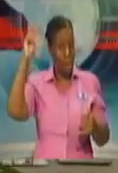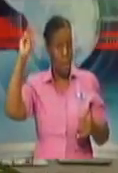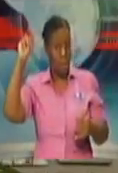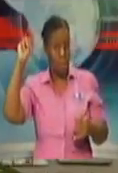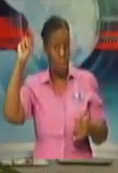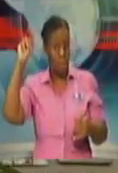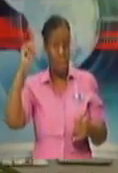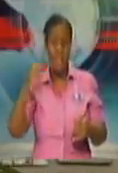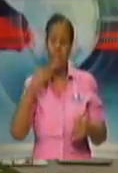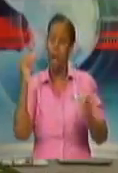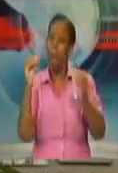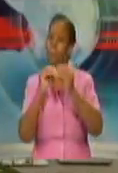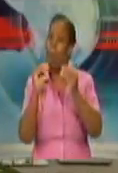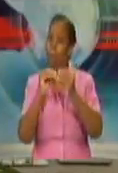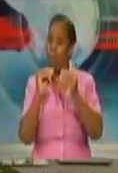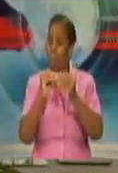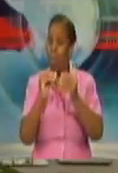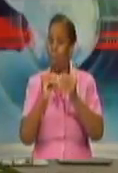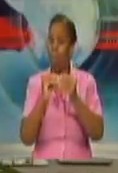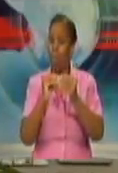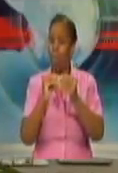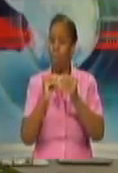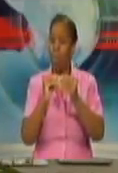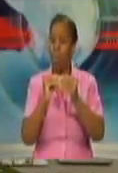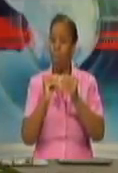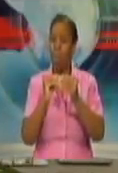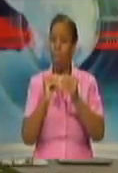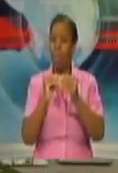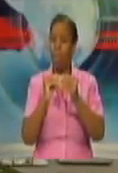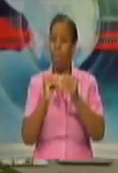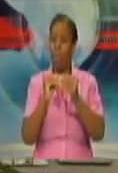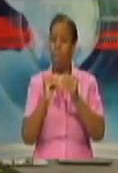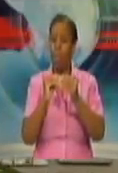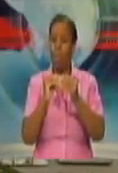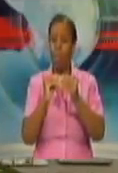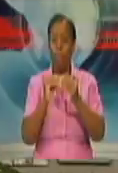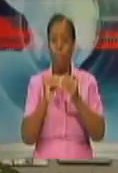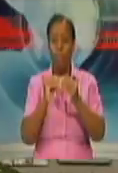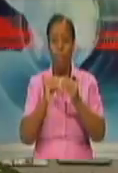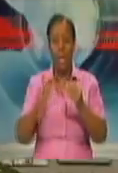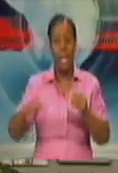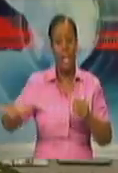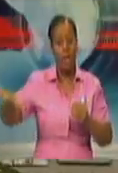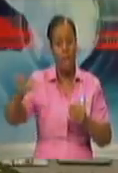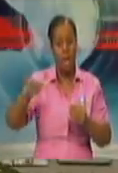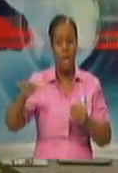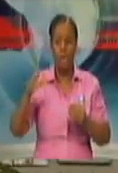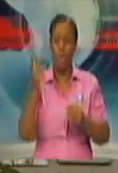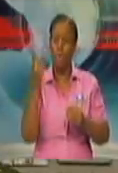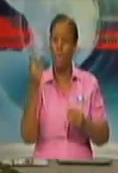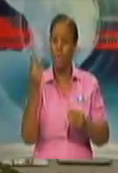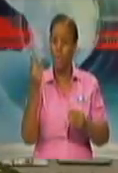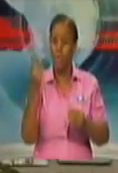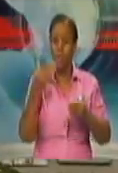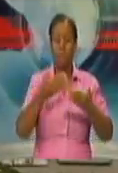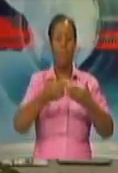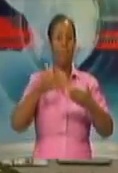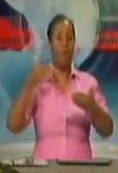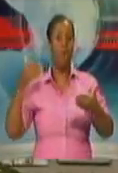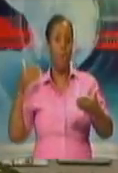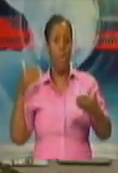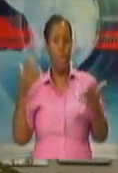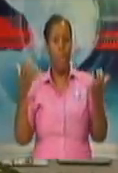of the COVID-19 restrictions. Phase 2 of the reopening of the country, which was initially scheduled to begin on May the 24th,